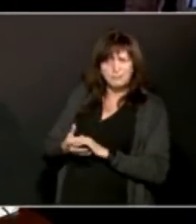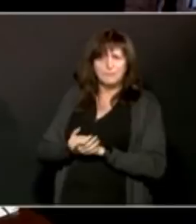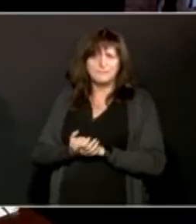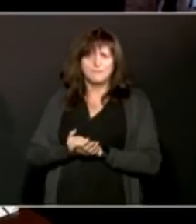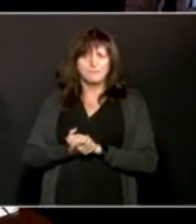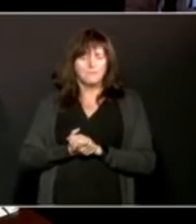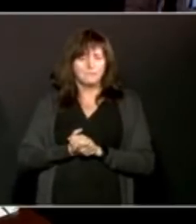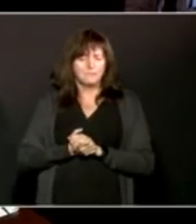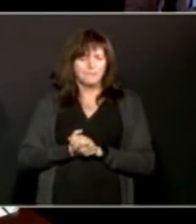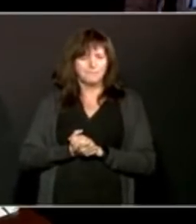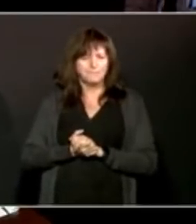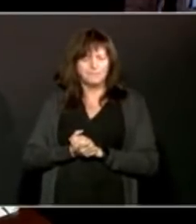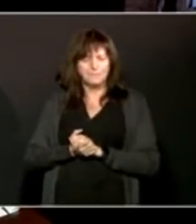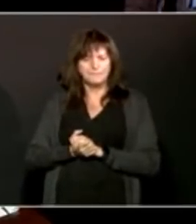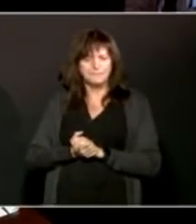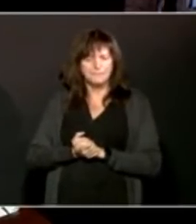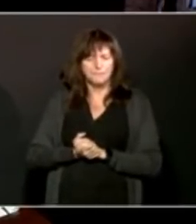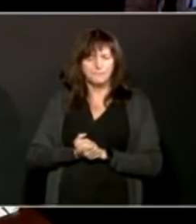Okay. Well, thank you.